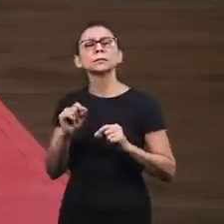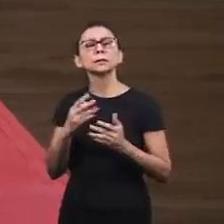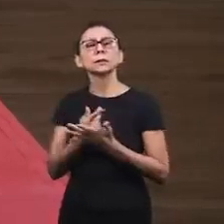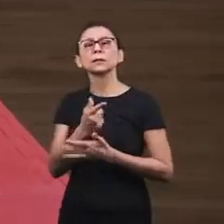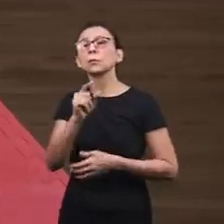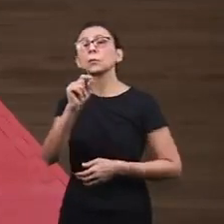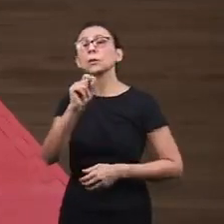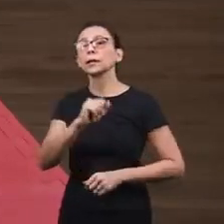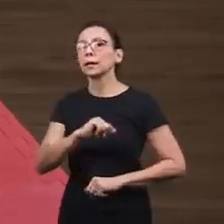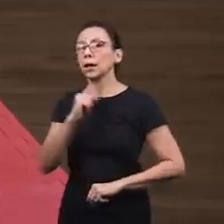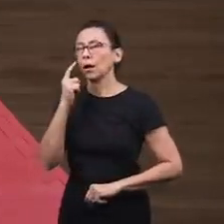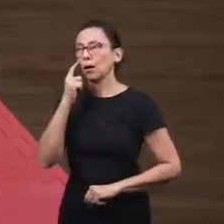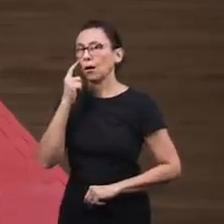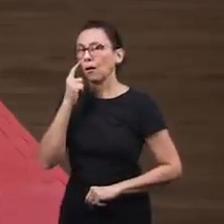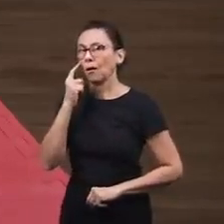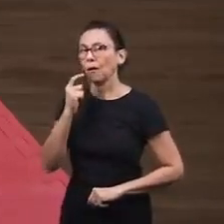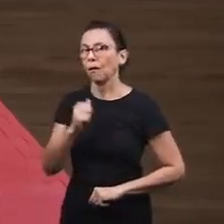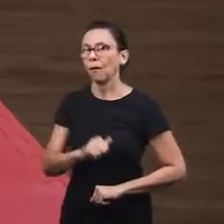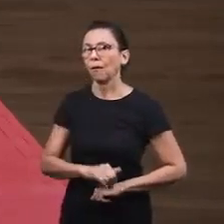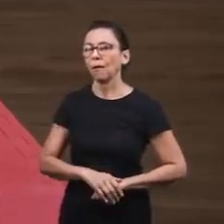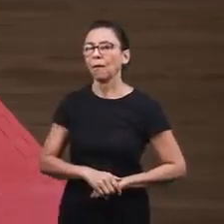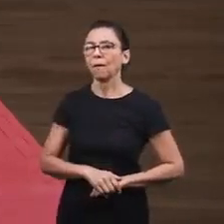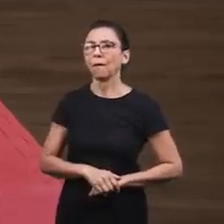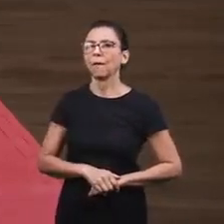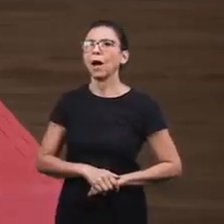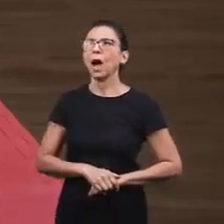what it does? Disobedience,